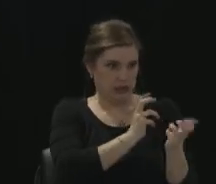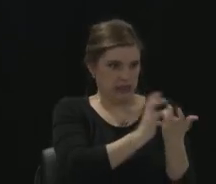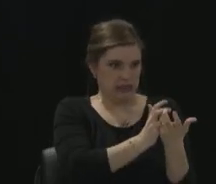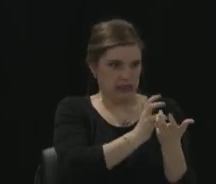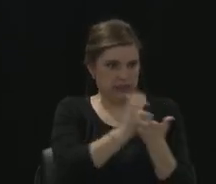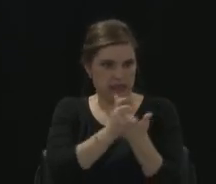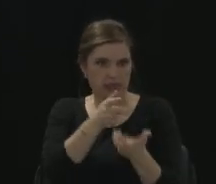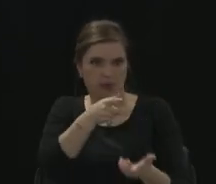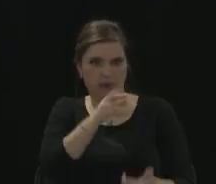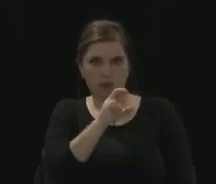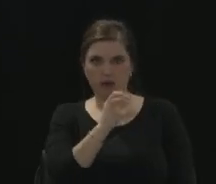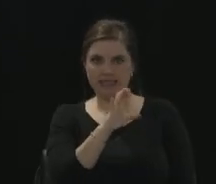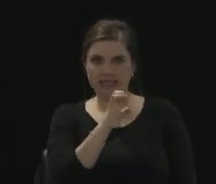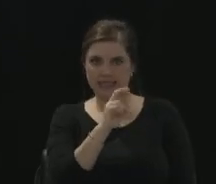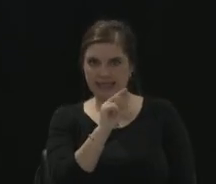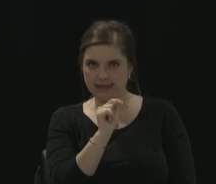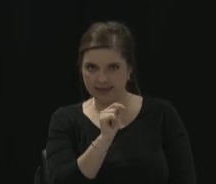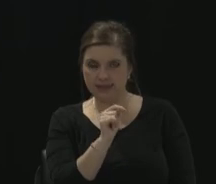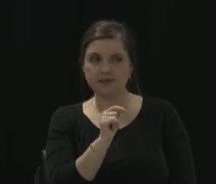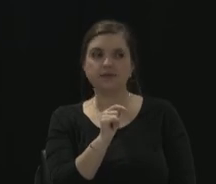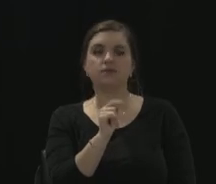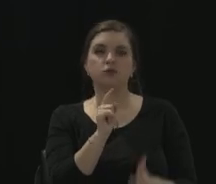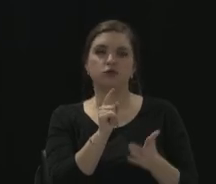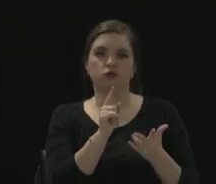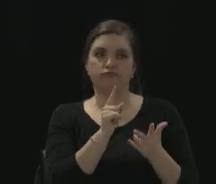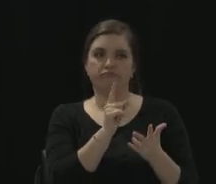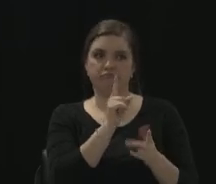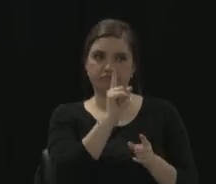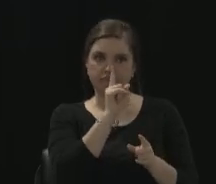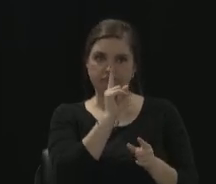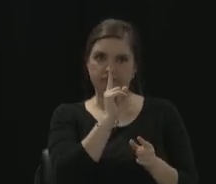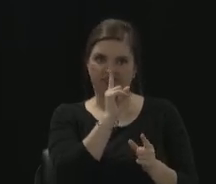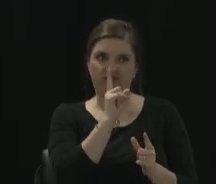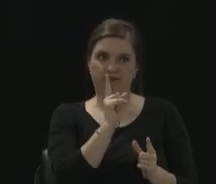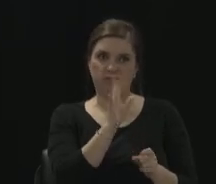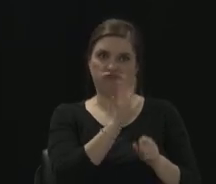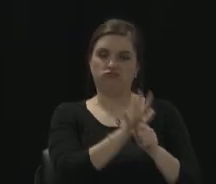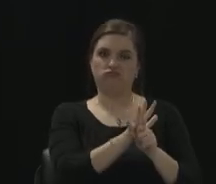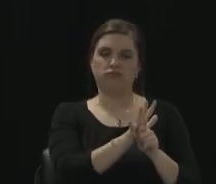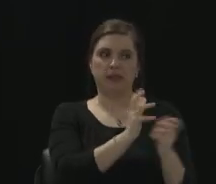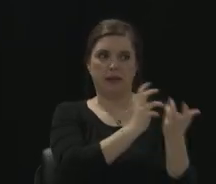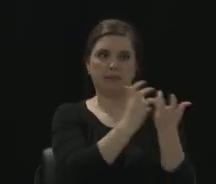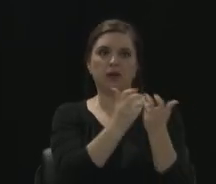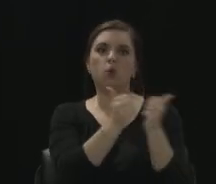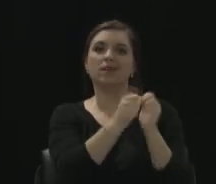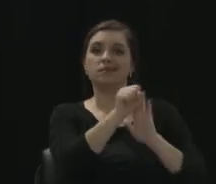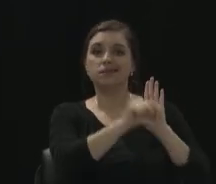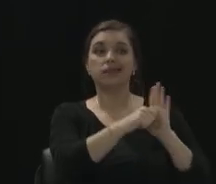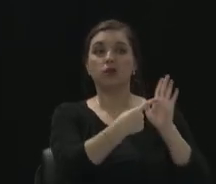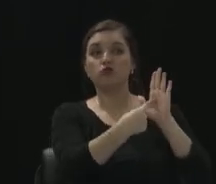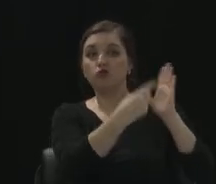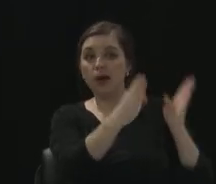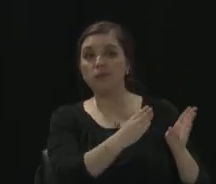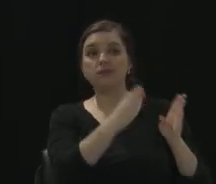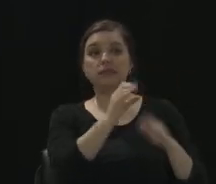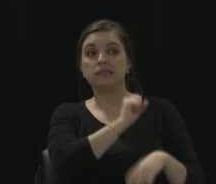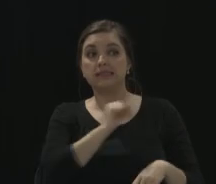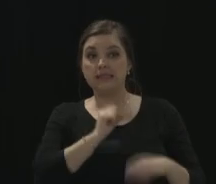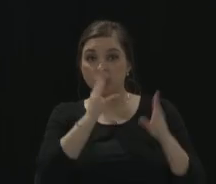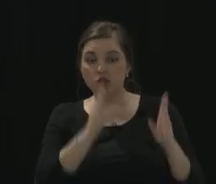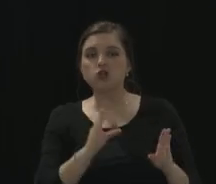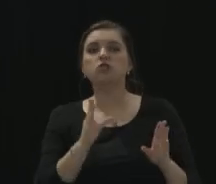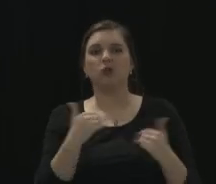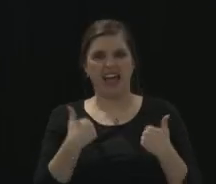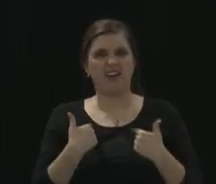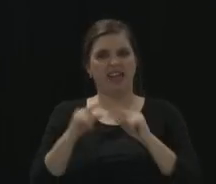the new districts for the state reps and senators. So there's no kind of split precinct. We have a team that does that. They do a